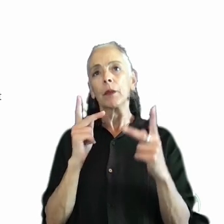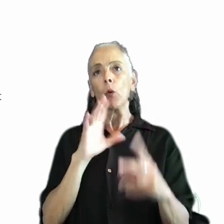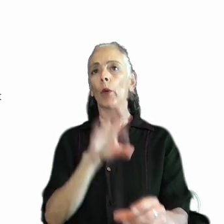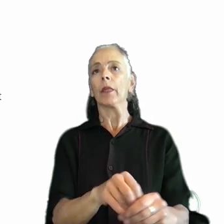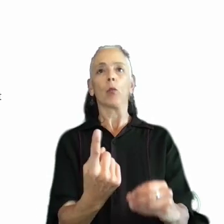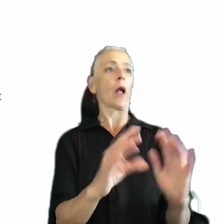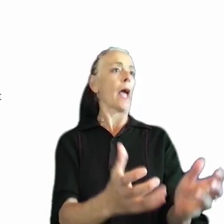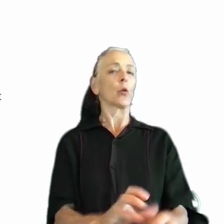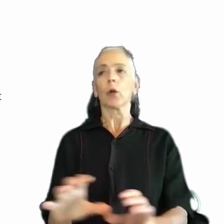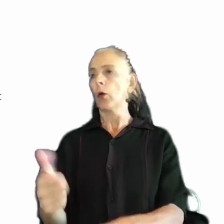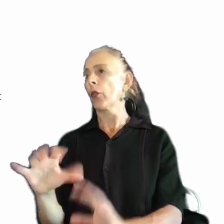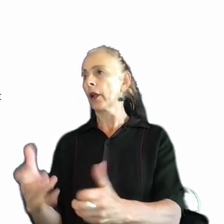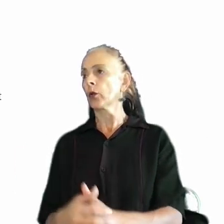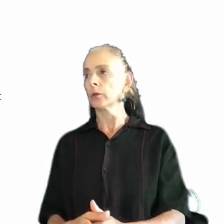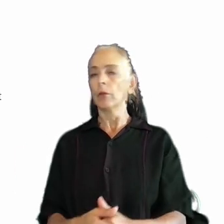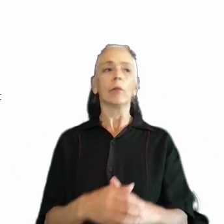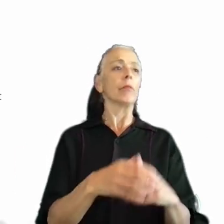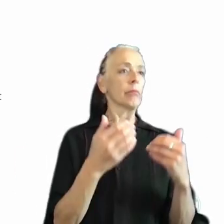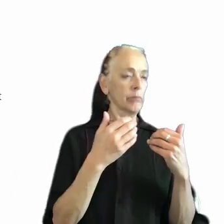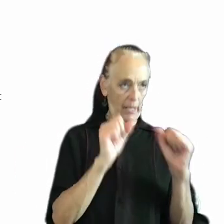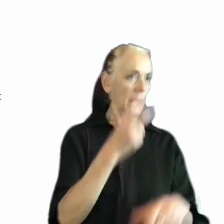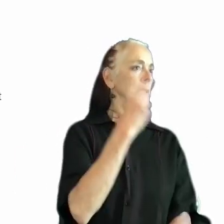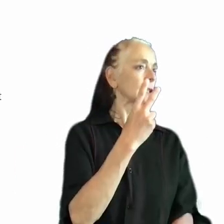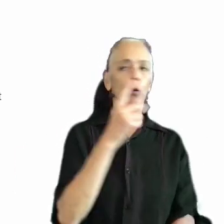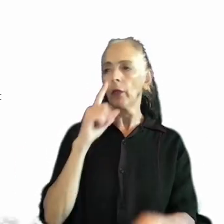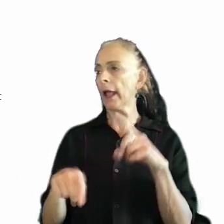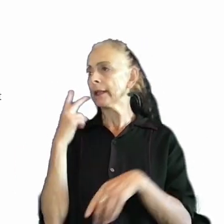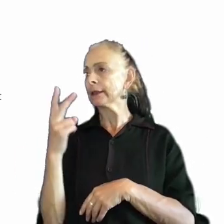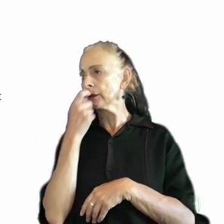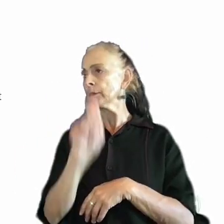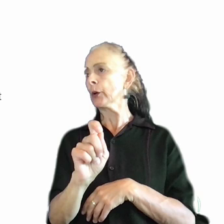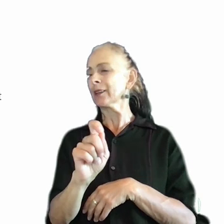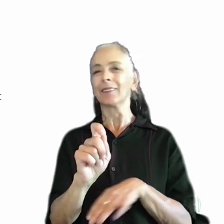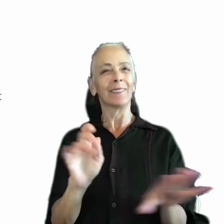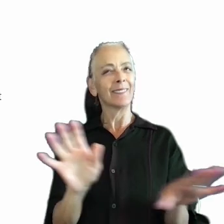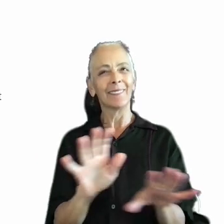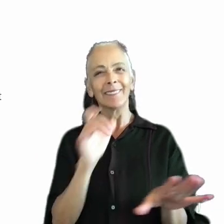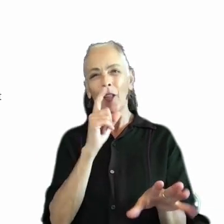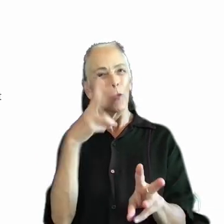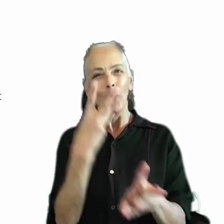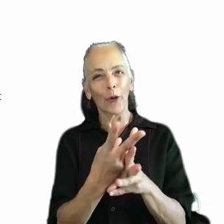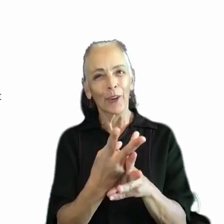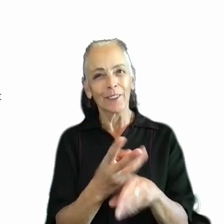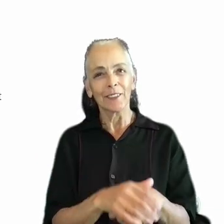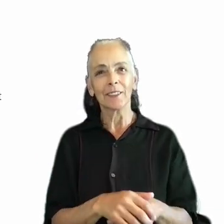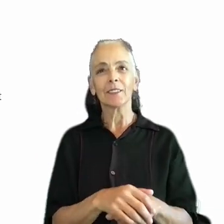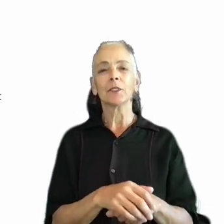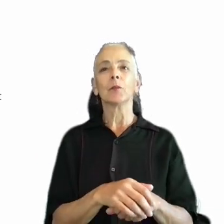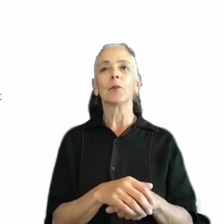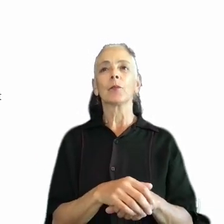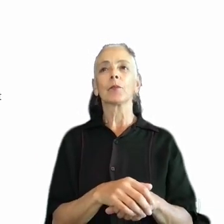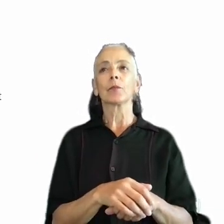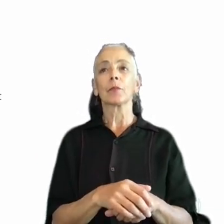or another. Either they have sight or they don't. And that's the bucket they stay in. But that's not how it works in the real world. One of the concepts that the Microsoft